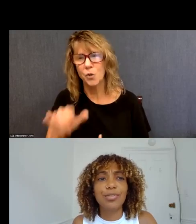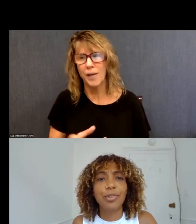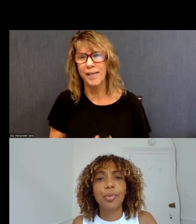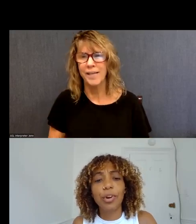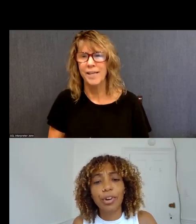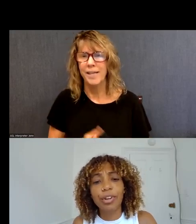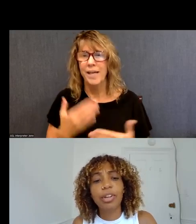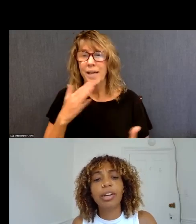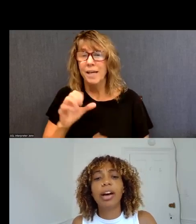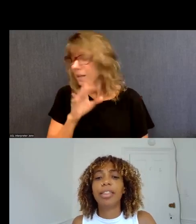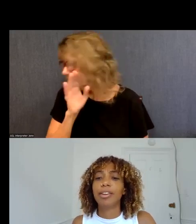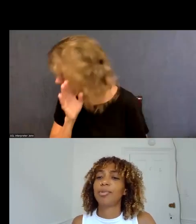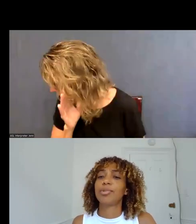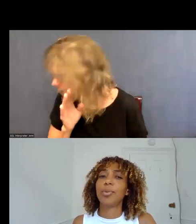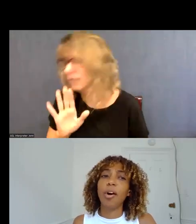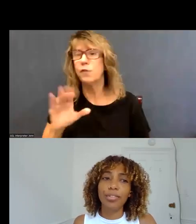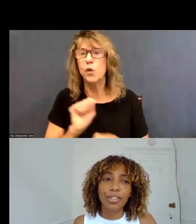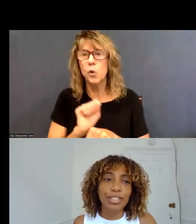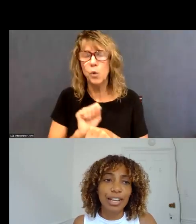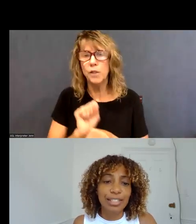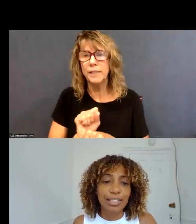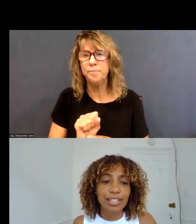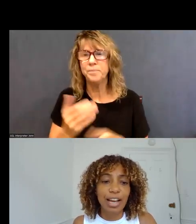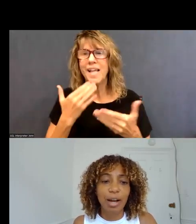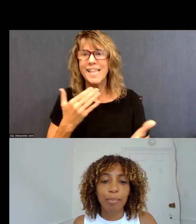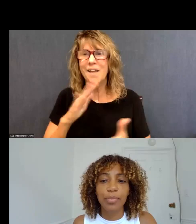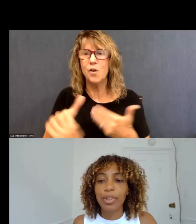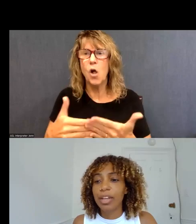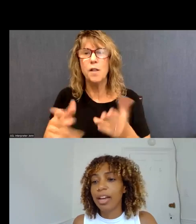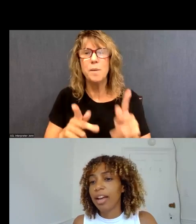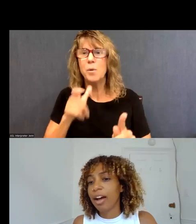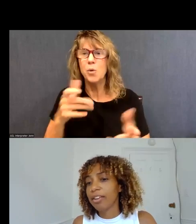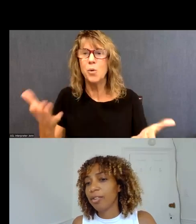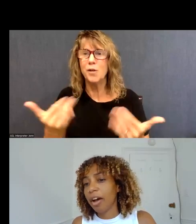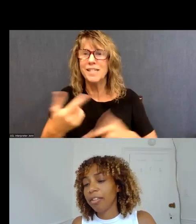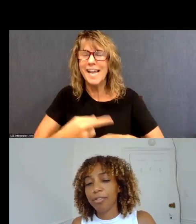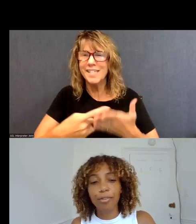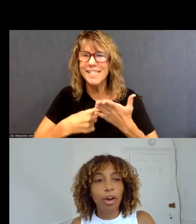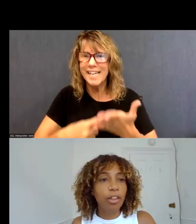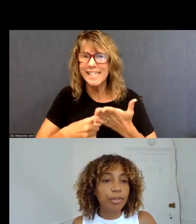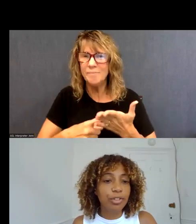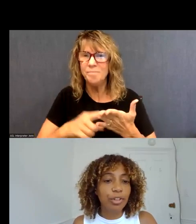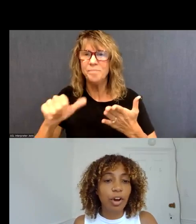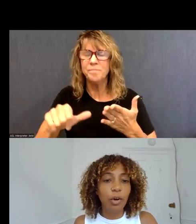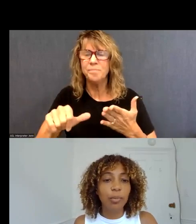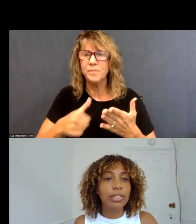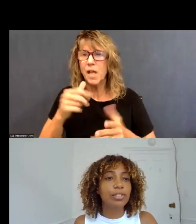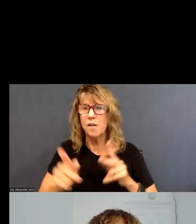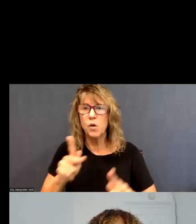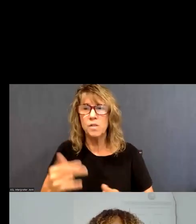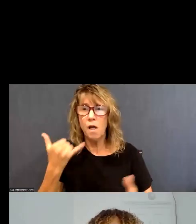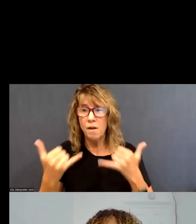thanks for the work. Uh, thank you to all of our discussions. Um, you know, other, other folks on the call,